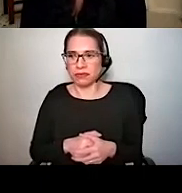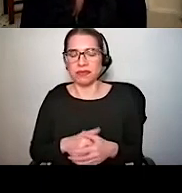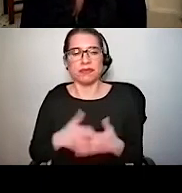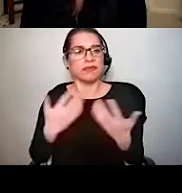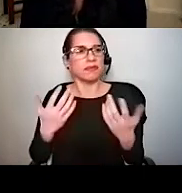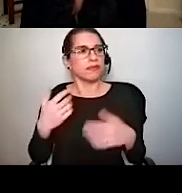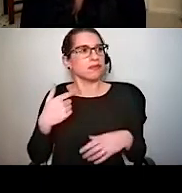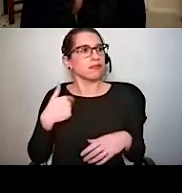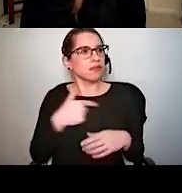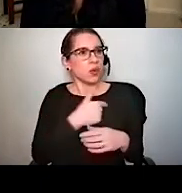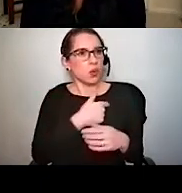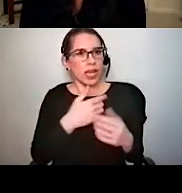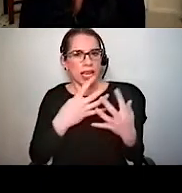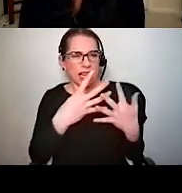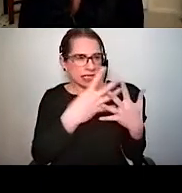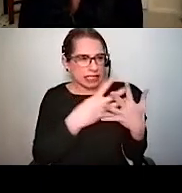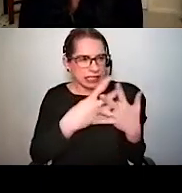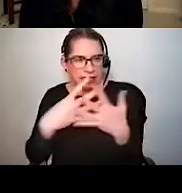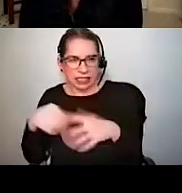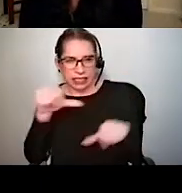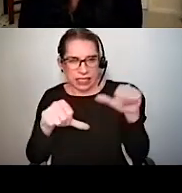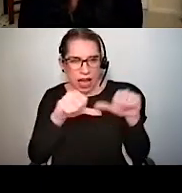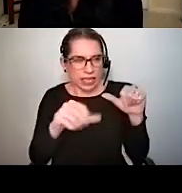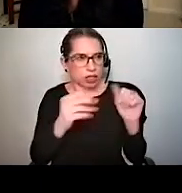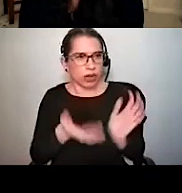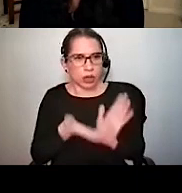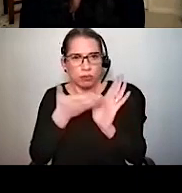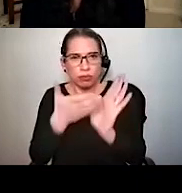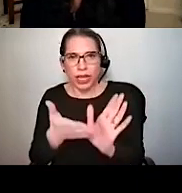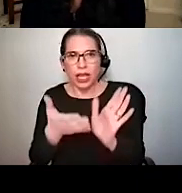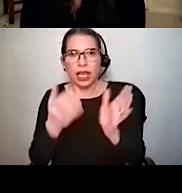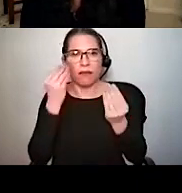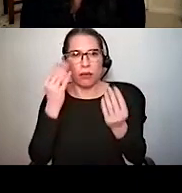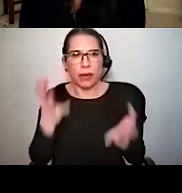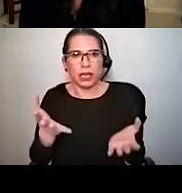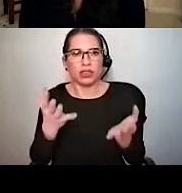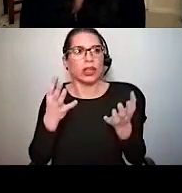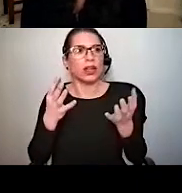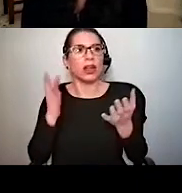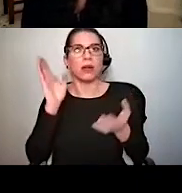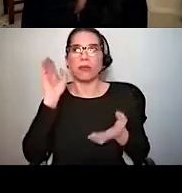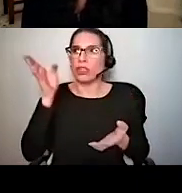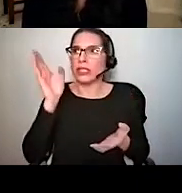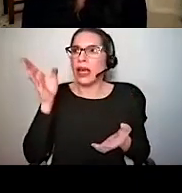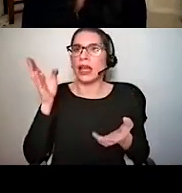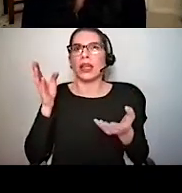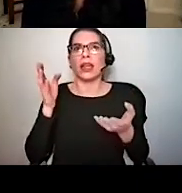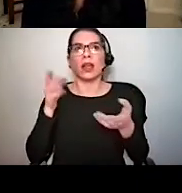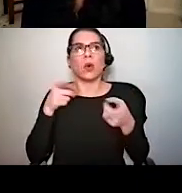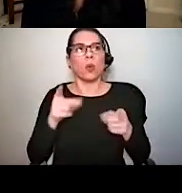information about our current understanding of the world are very important. And